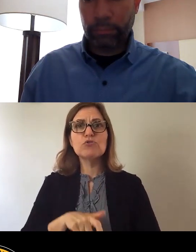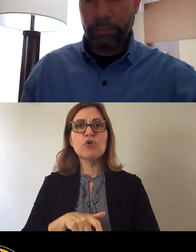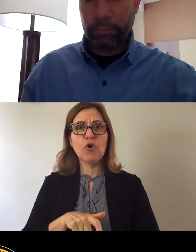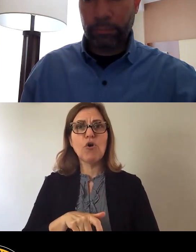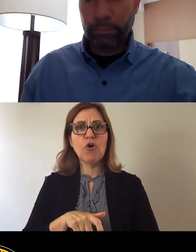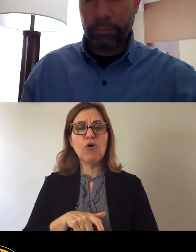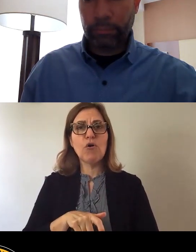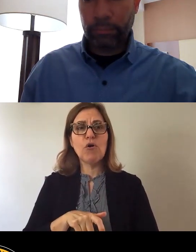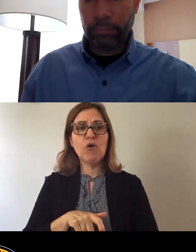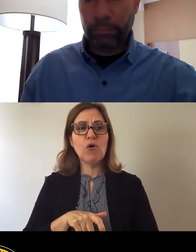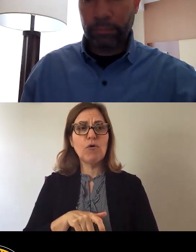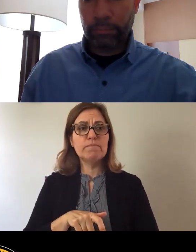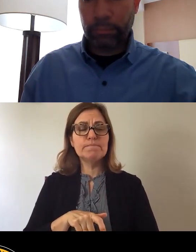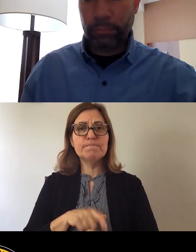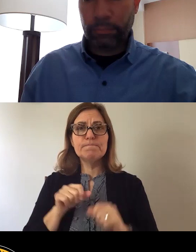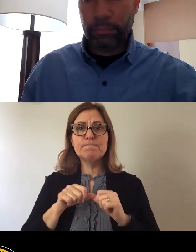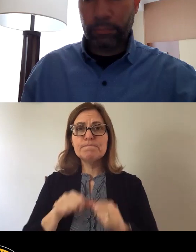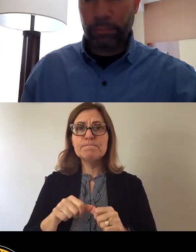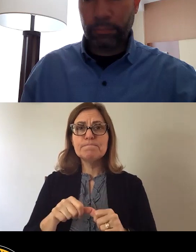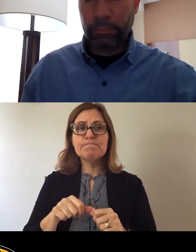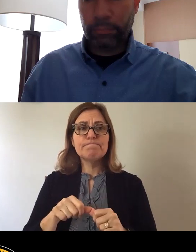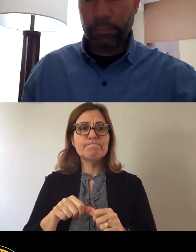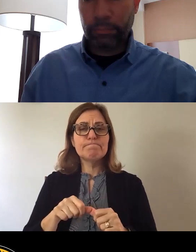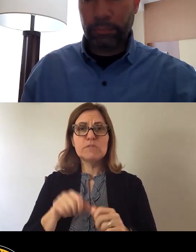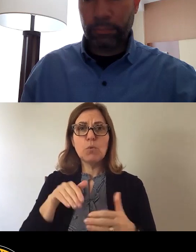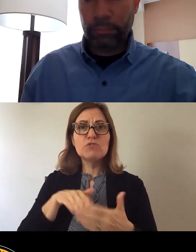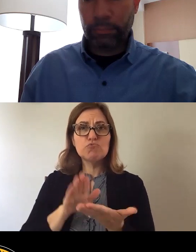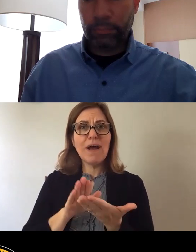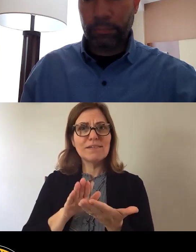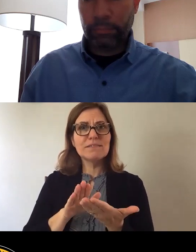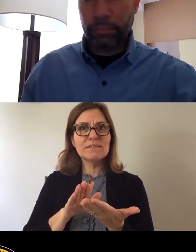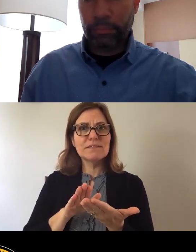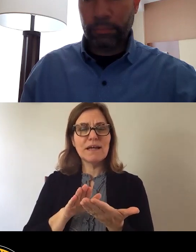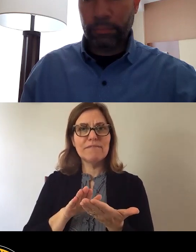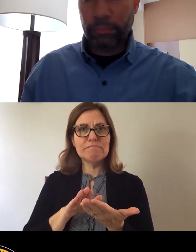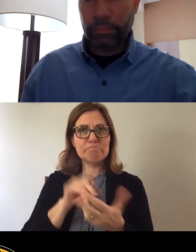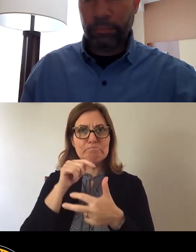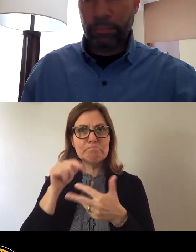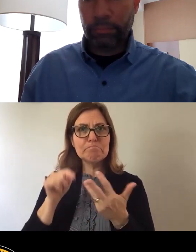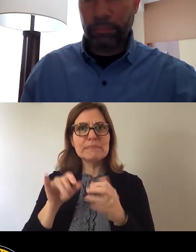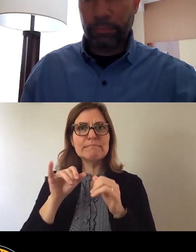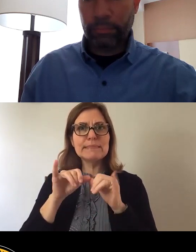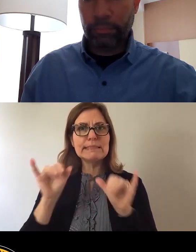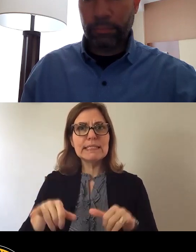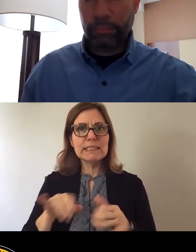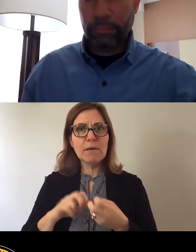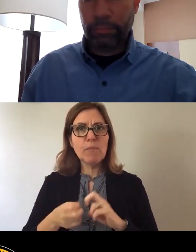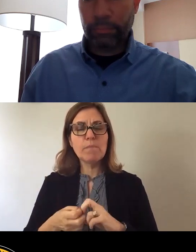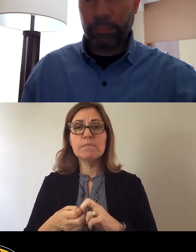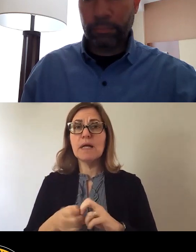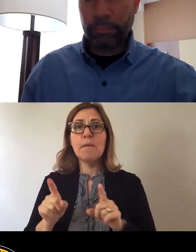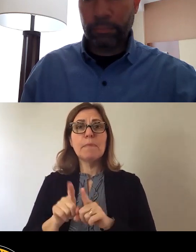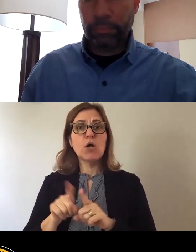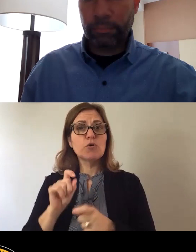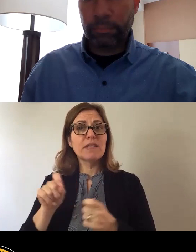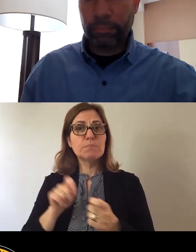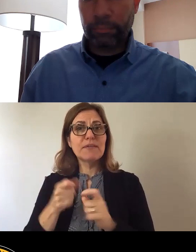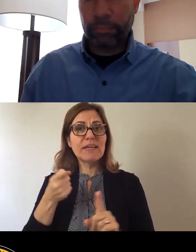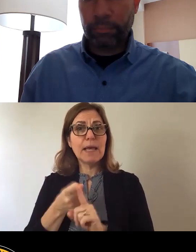systemic problems, as well as the particular impacts of nutrition